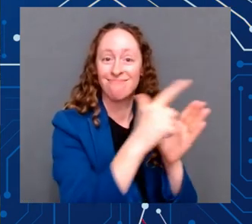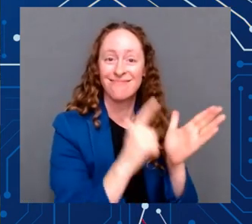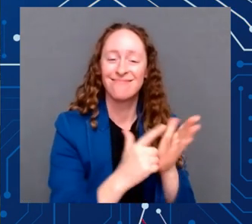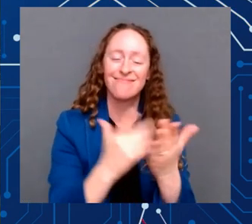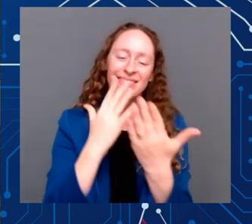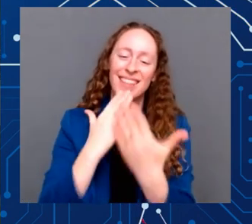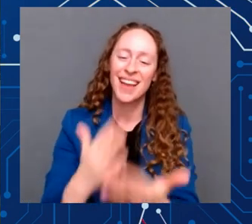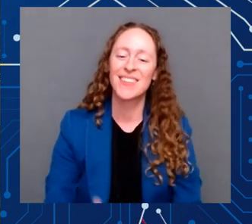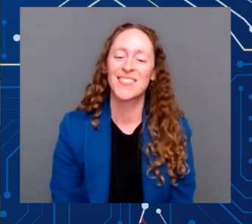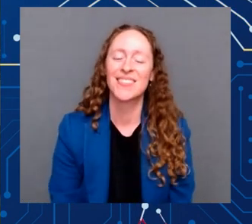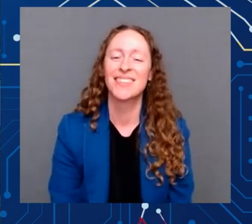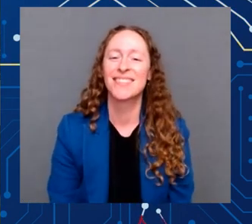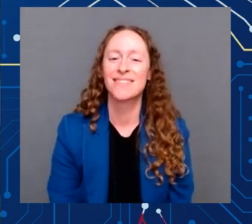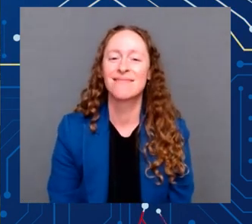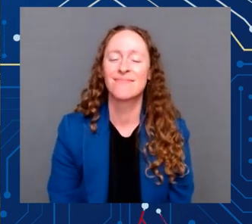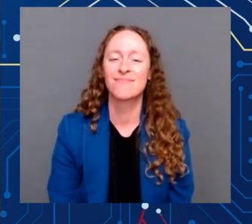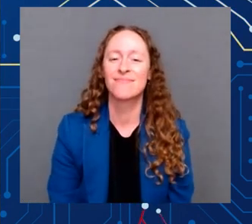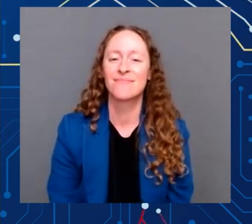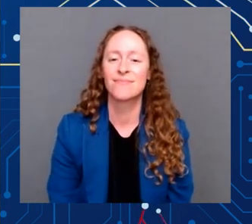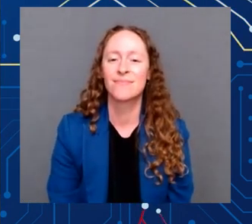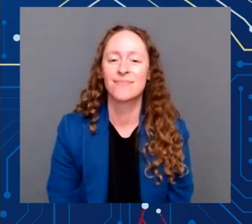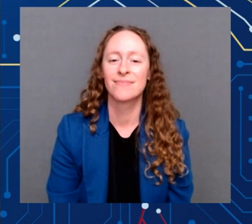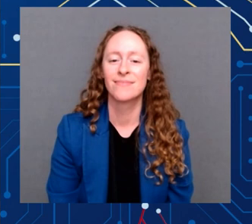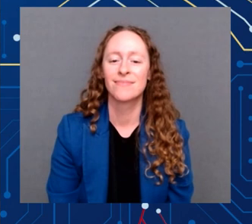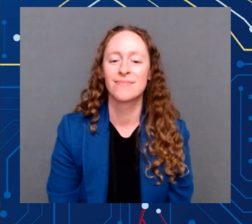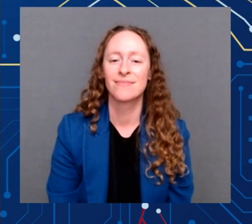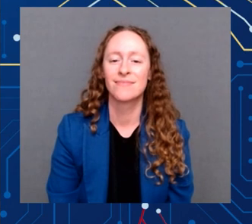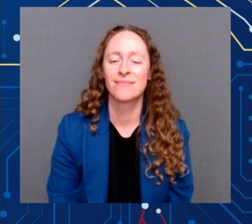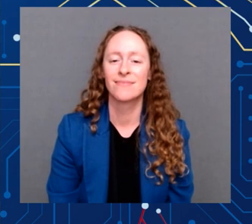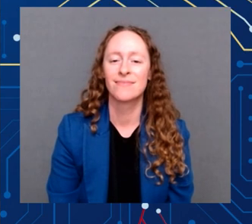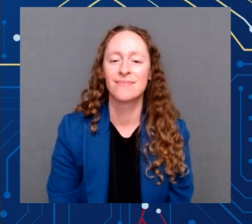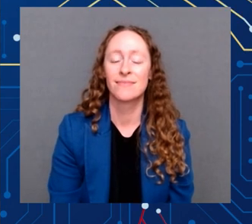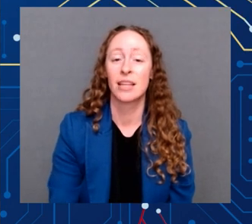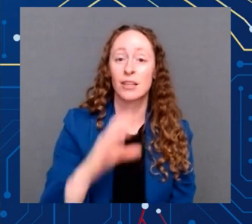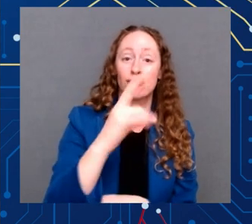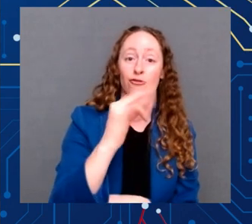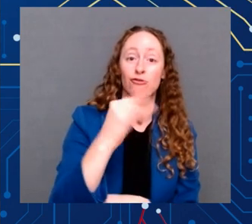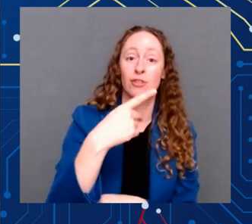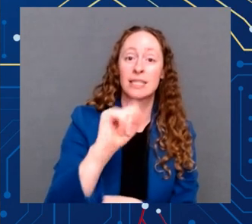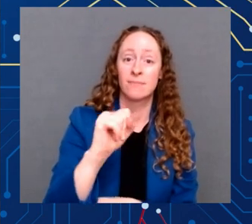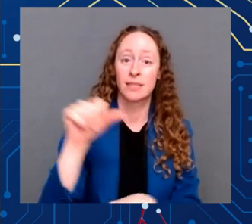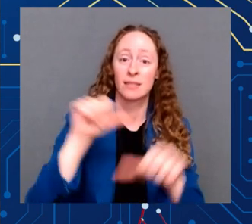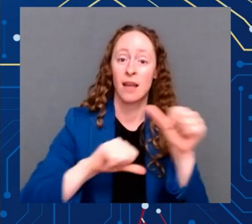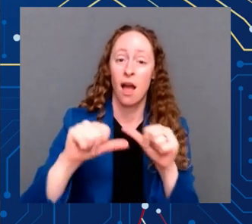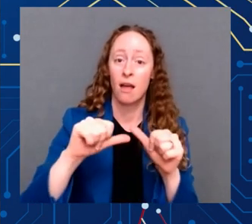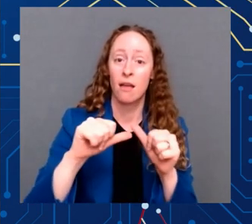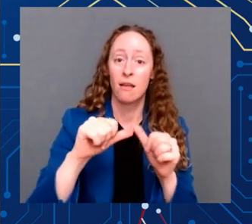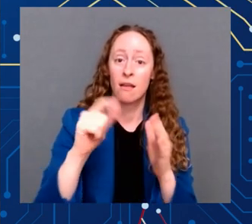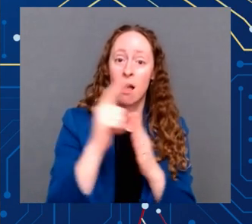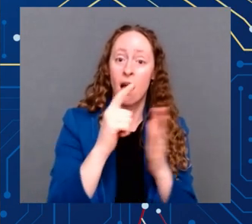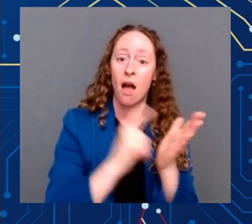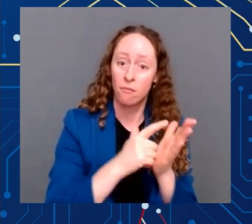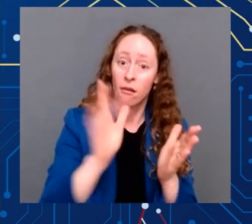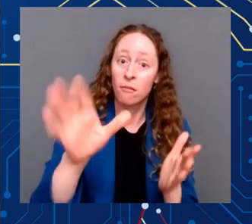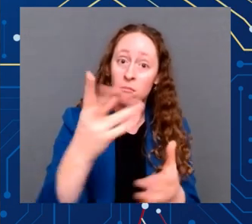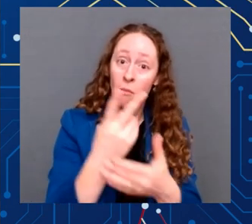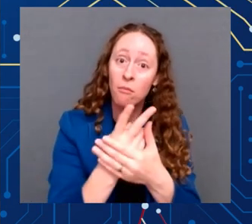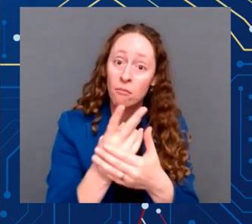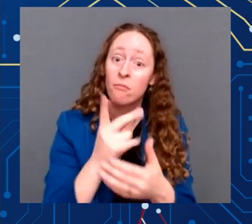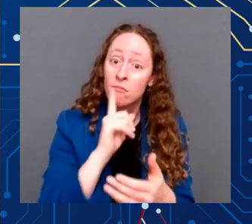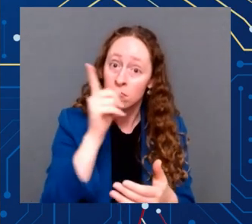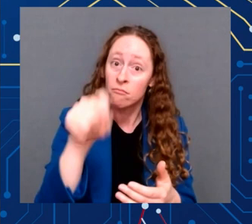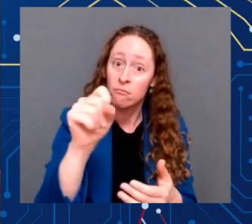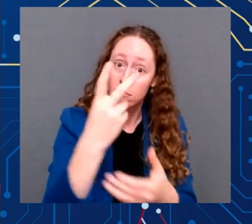That the CHIPS and Science Act passed with bipartisan support is a tribute to Leader Schumer. Thank you, Leader